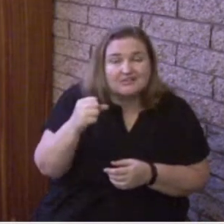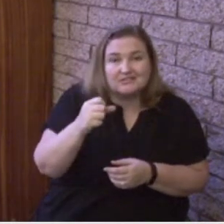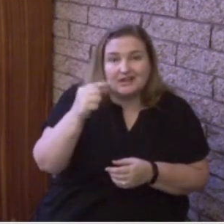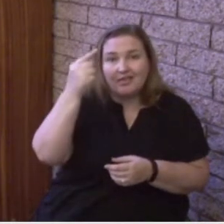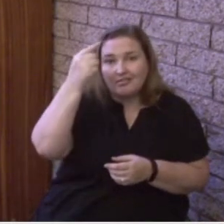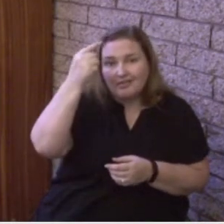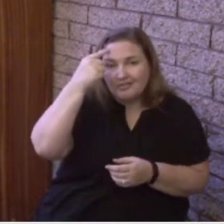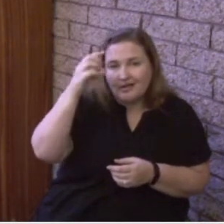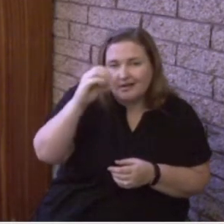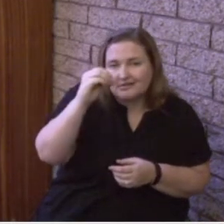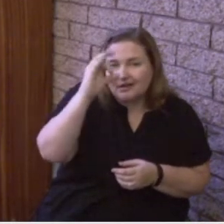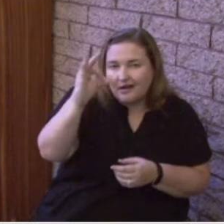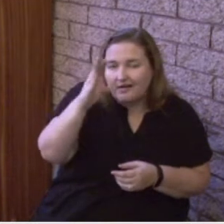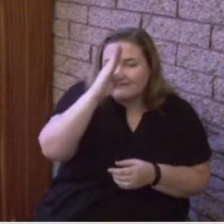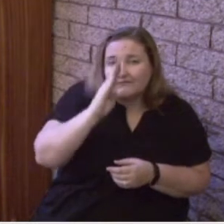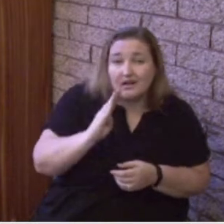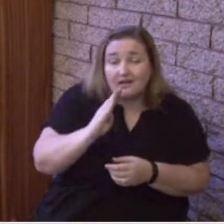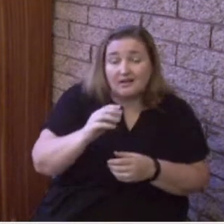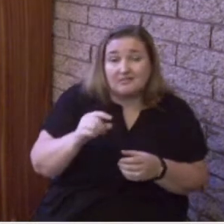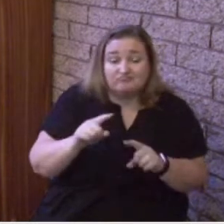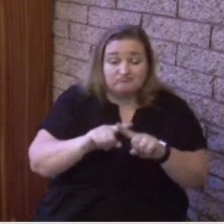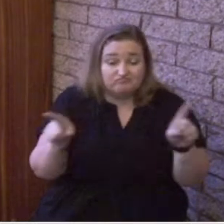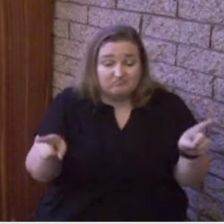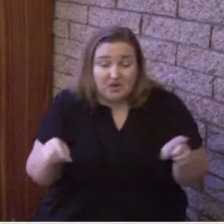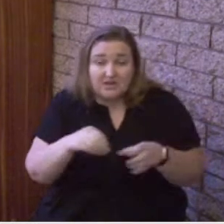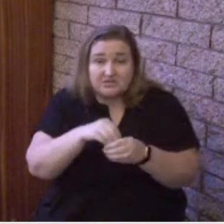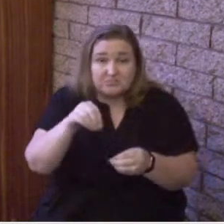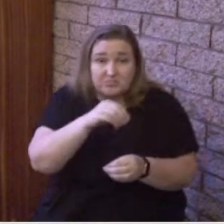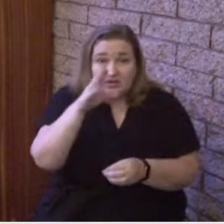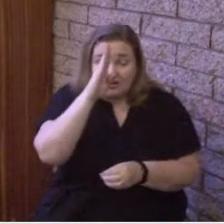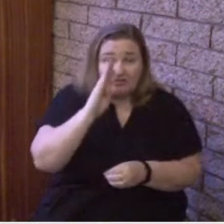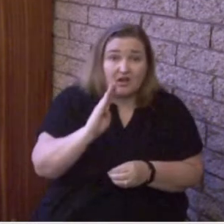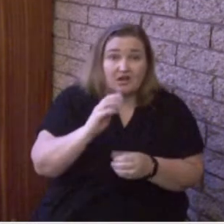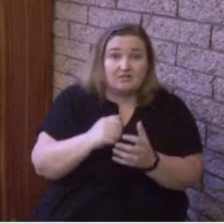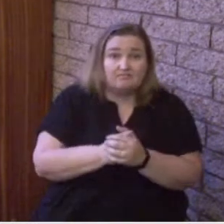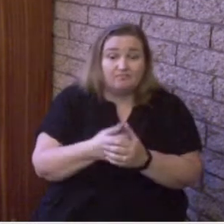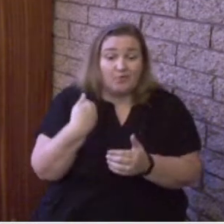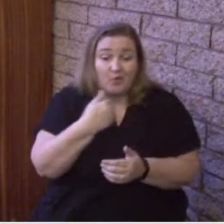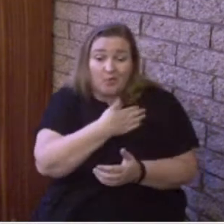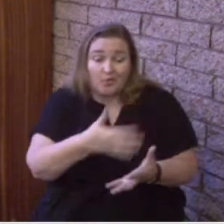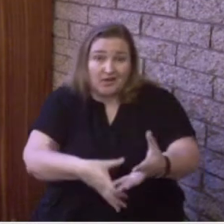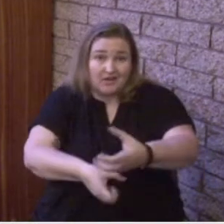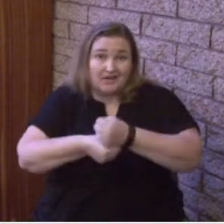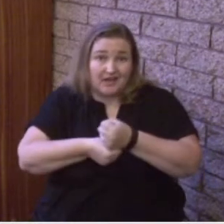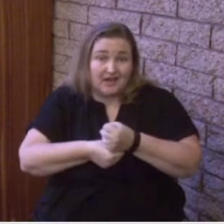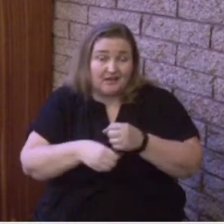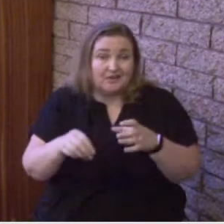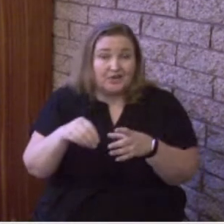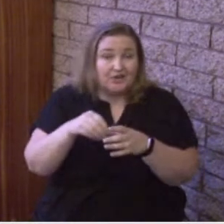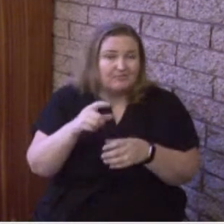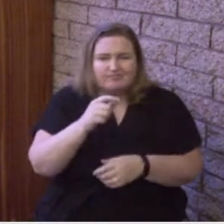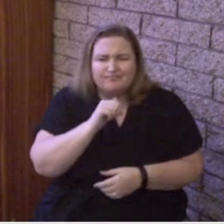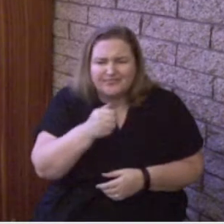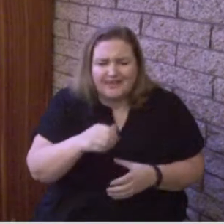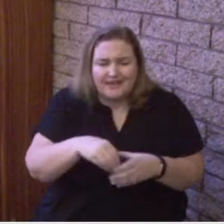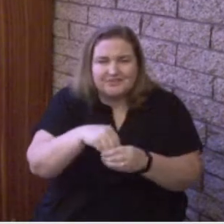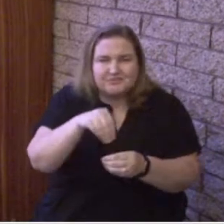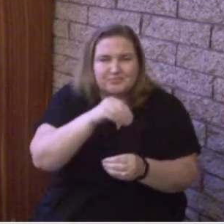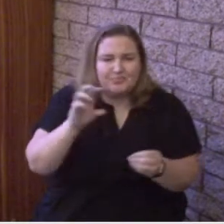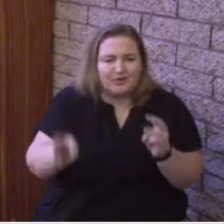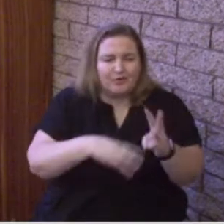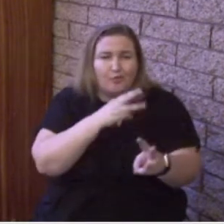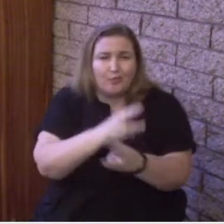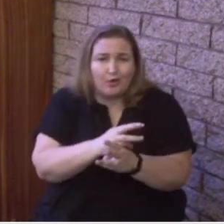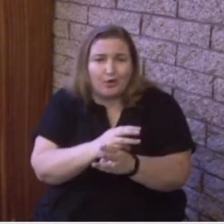God. Now we have received not the Spirit of the world but the Spirit who is from God that